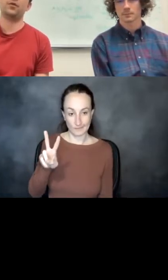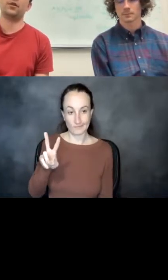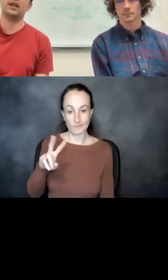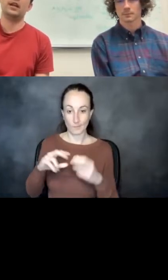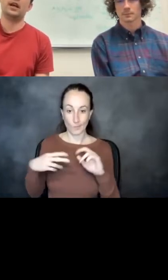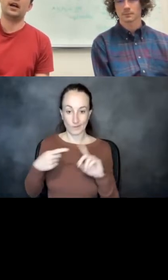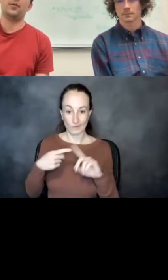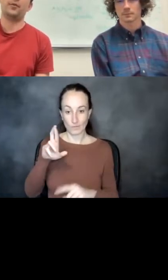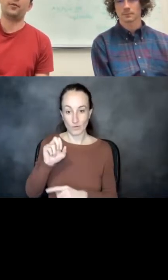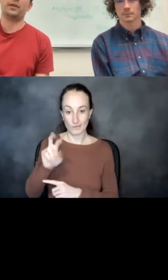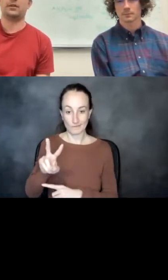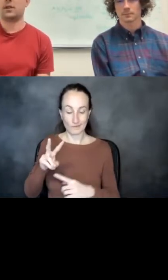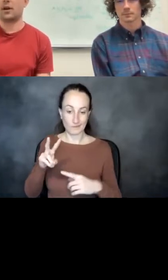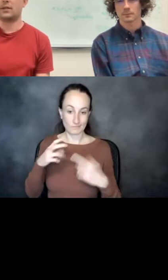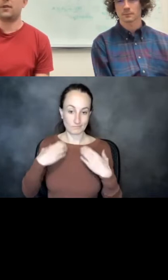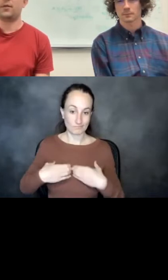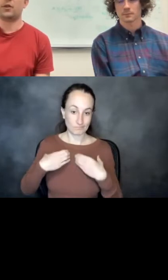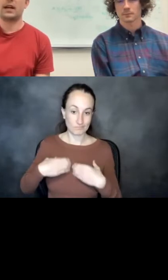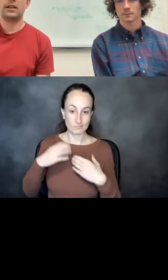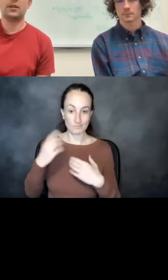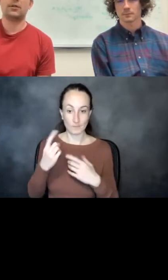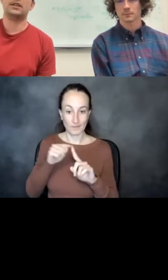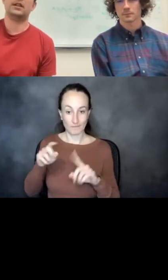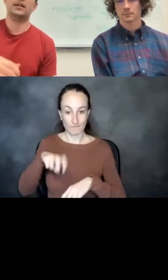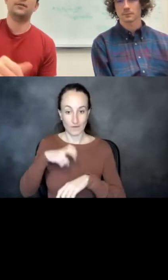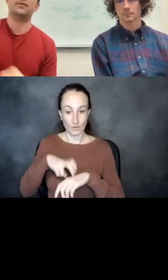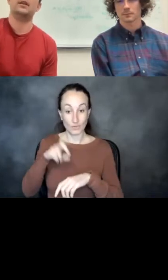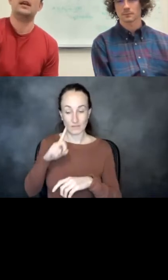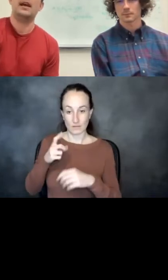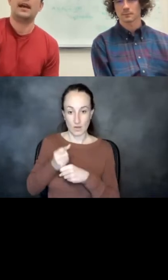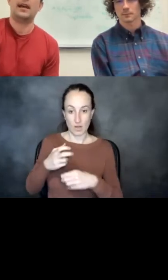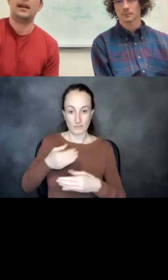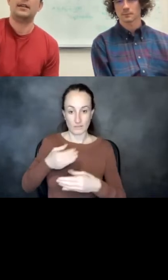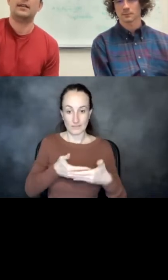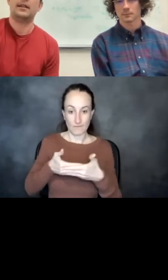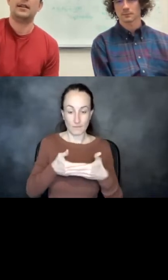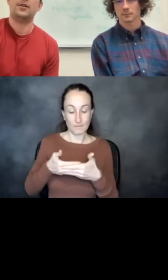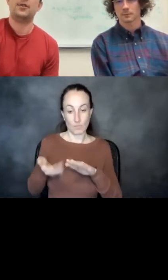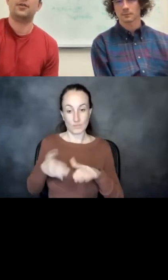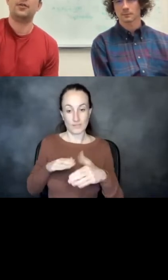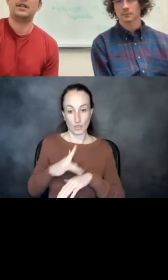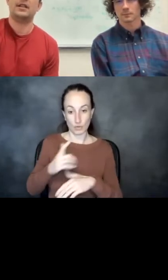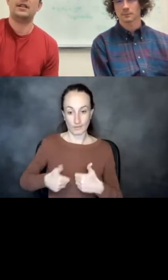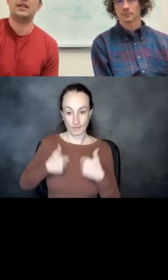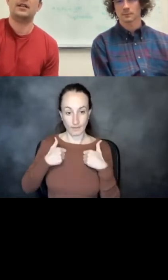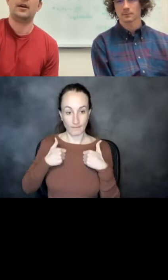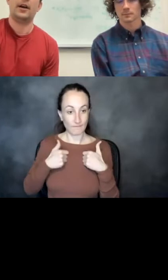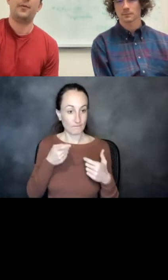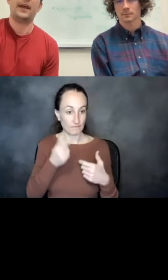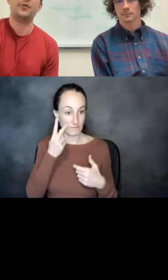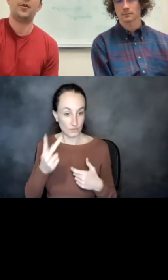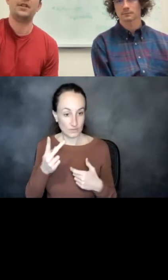for a cause of infant mortality early in life. And here you see the